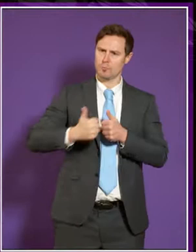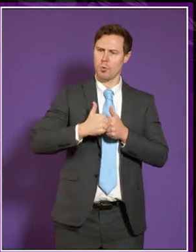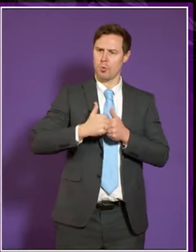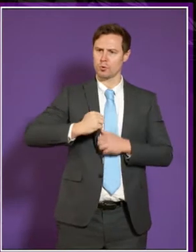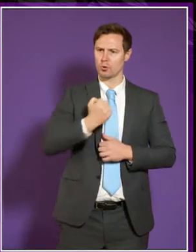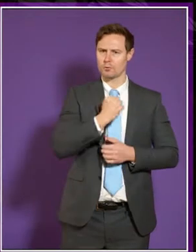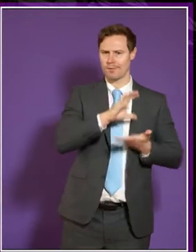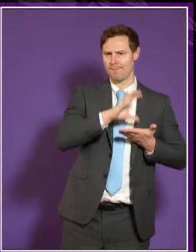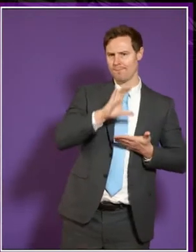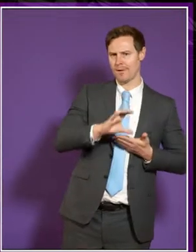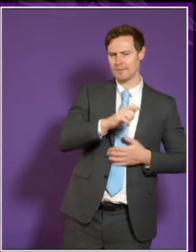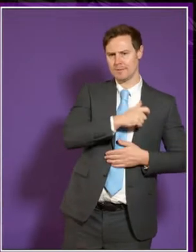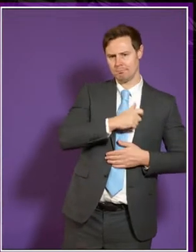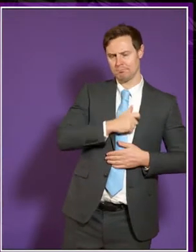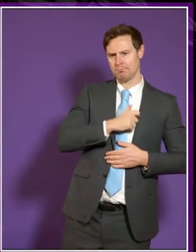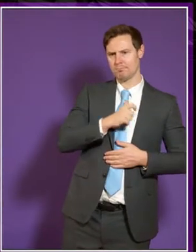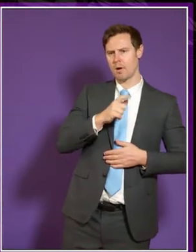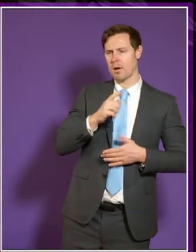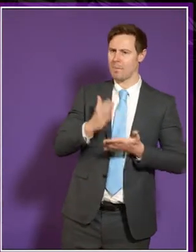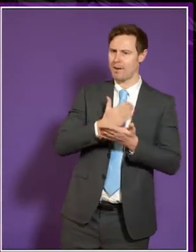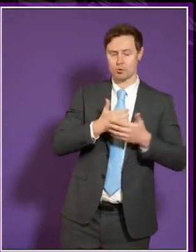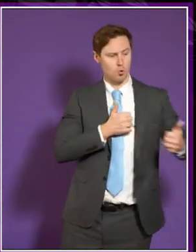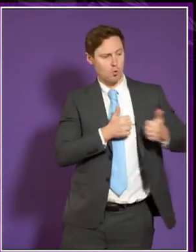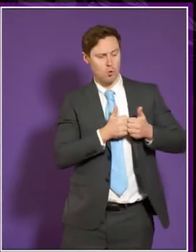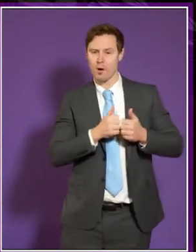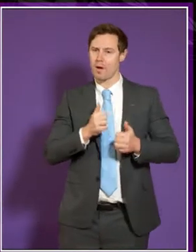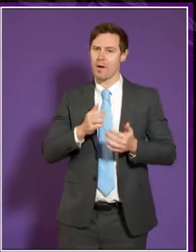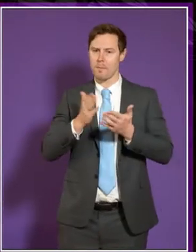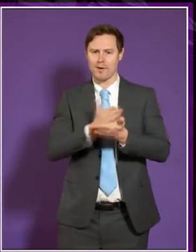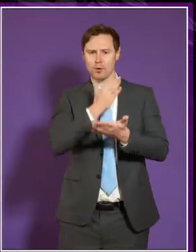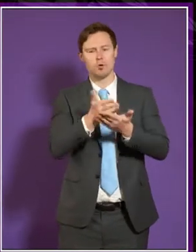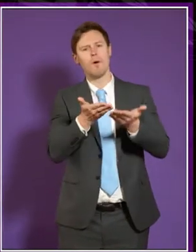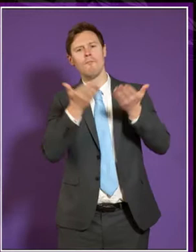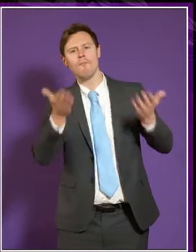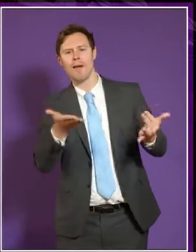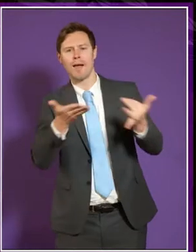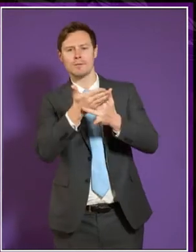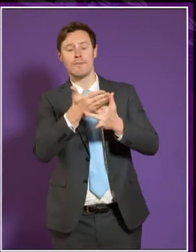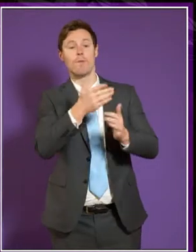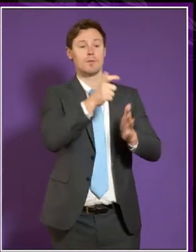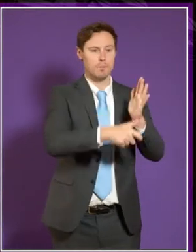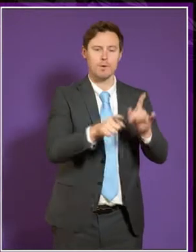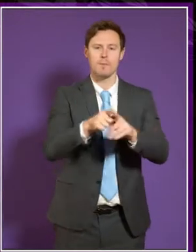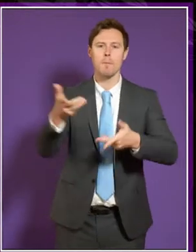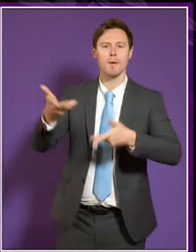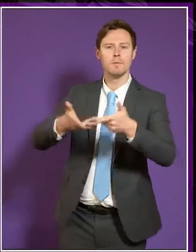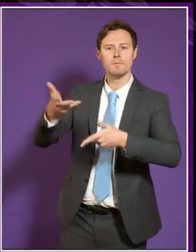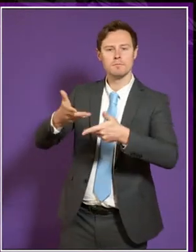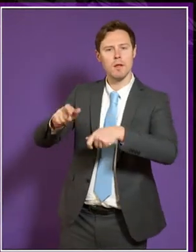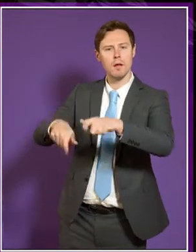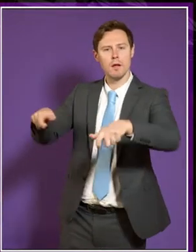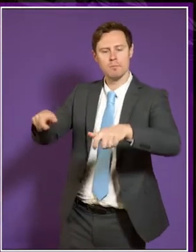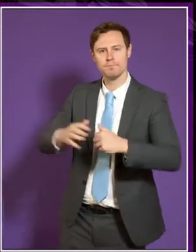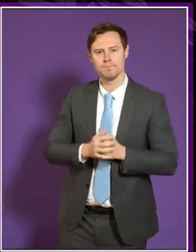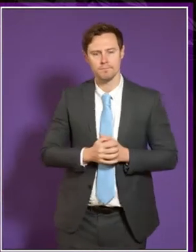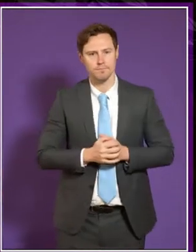and other partners around fair access for disabled and BSL users? Well, I suppose I envisaged